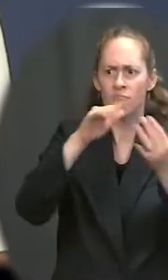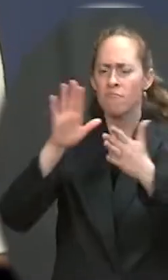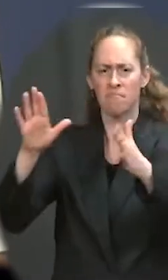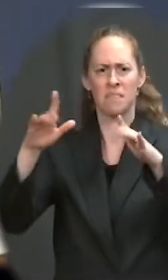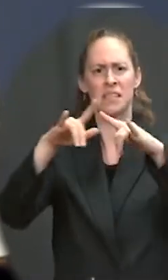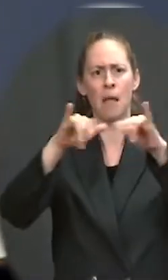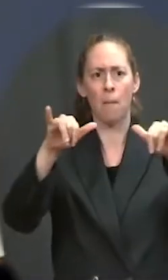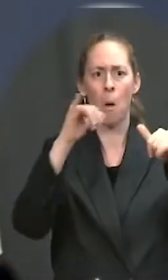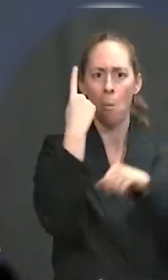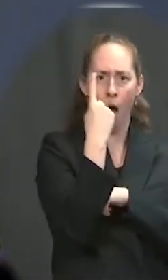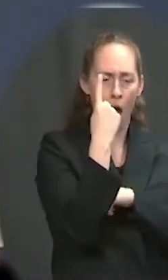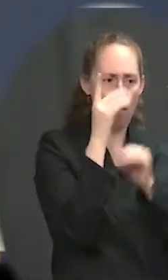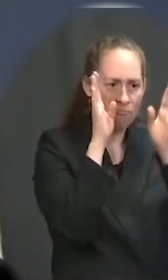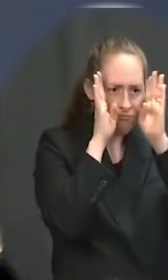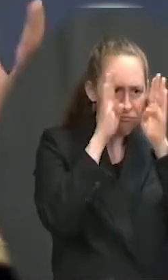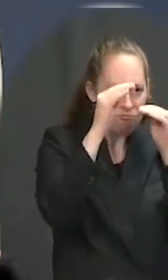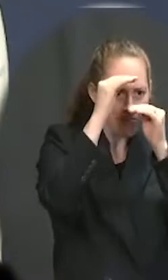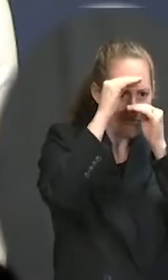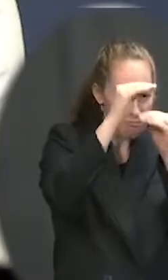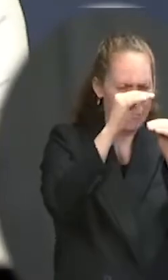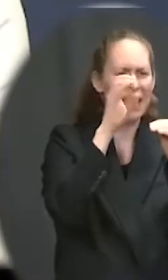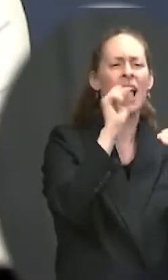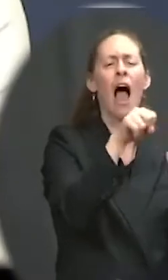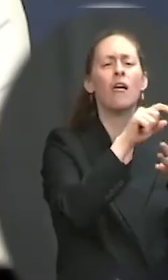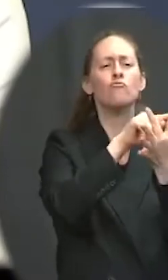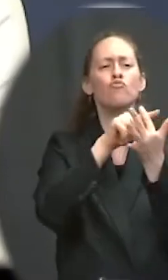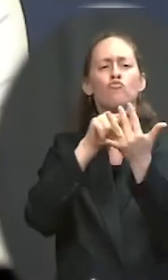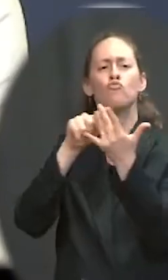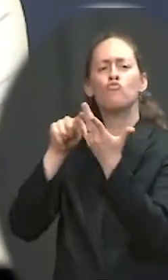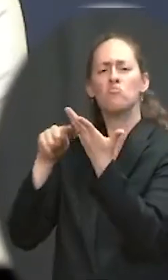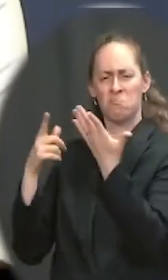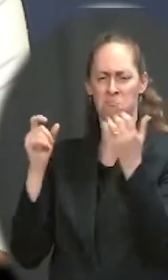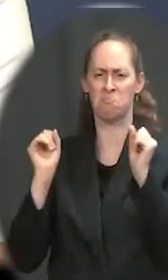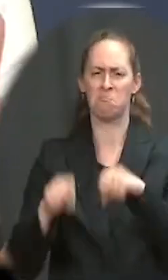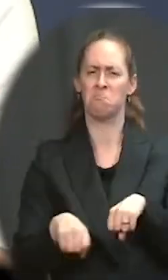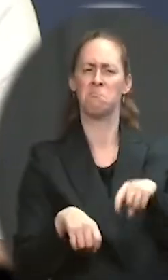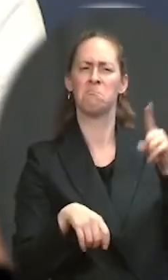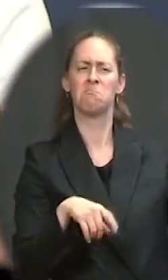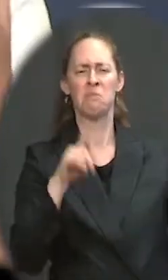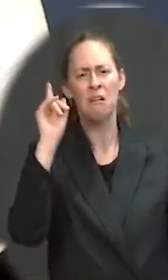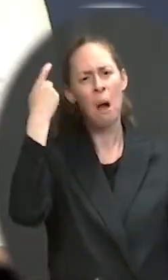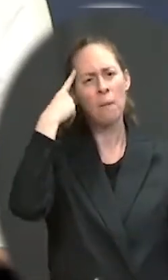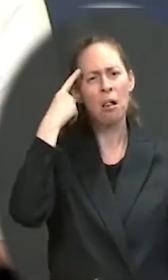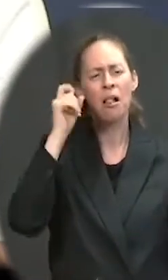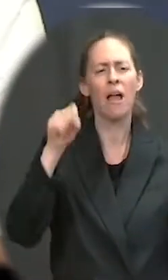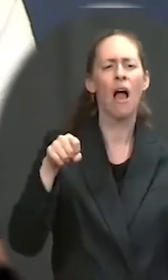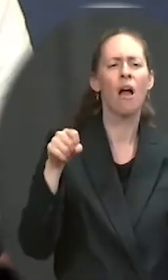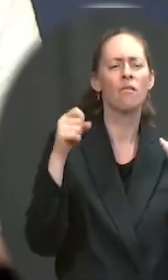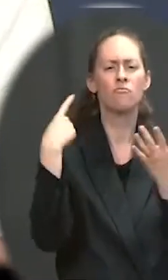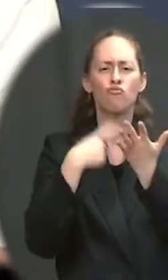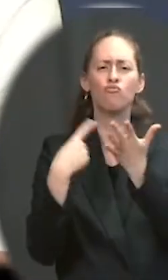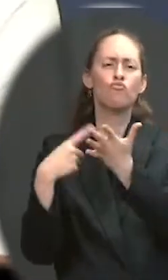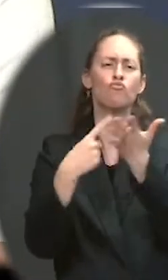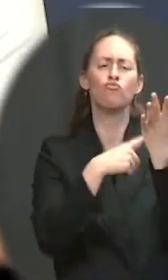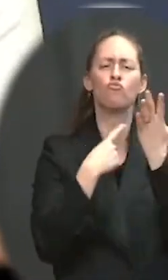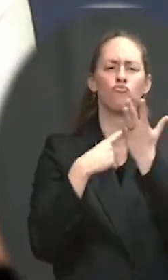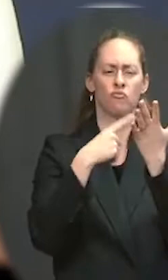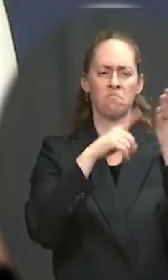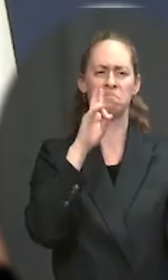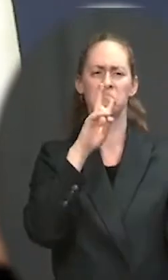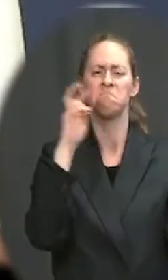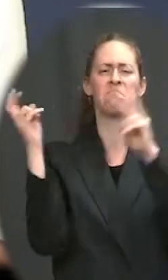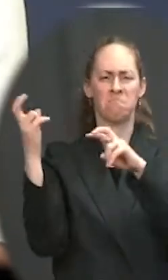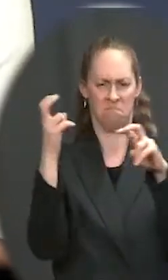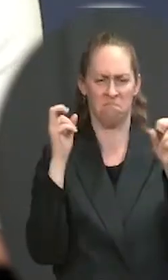happening on Capitol Hill. You know, those members who are playing central role roles in these negotiations. And obviously, they can speak to the